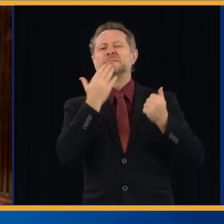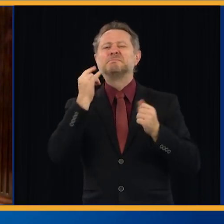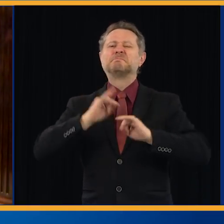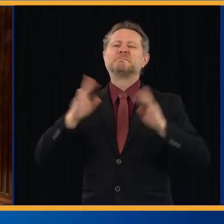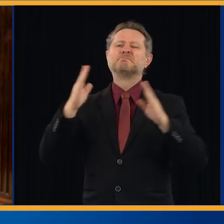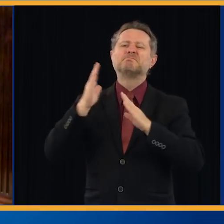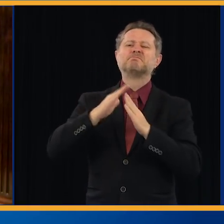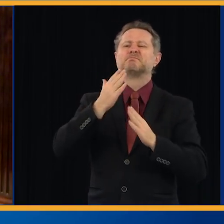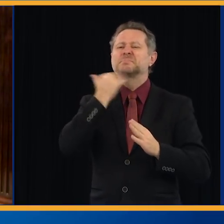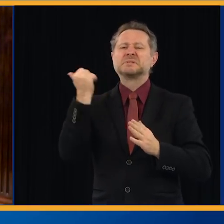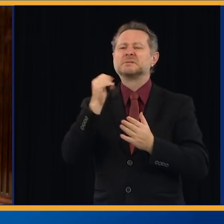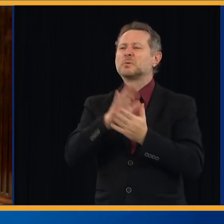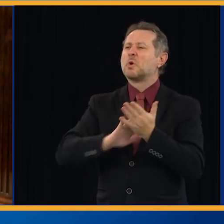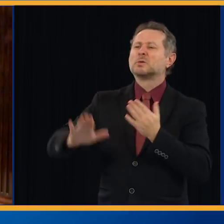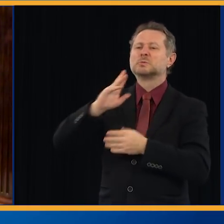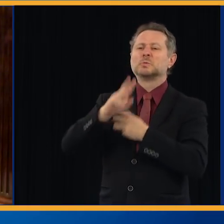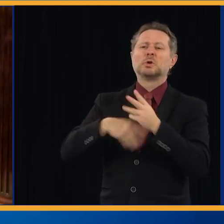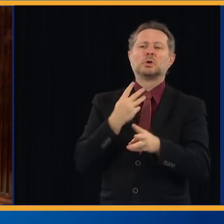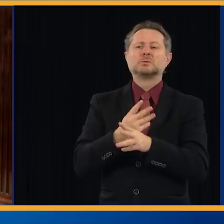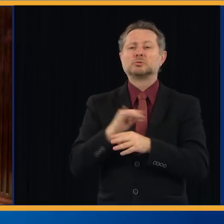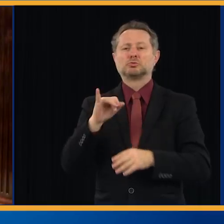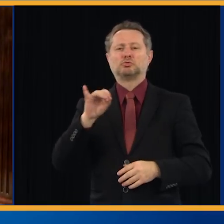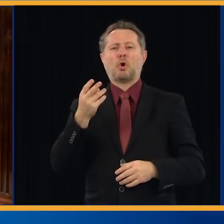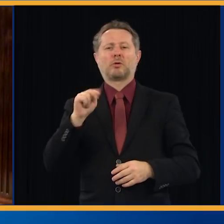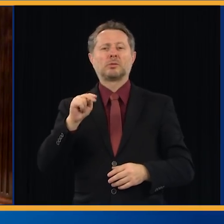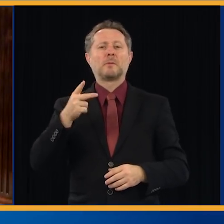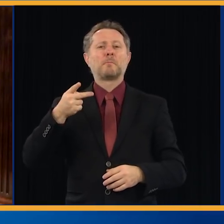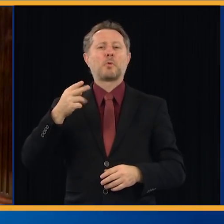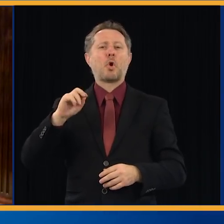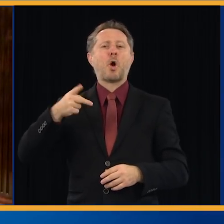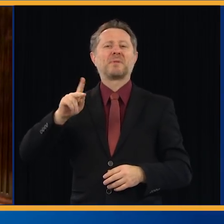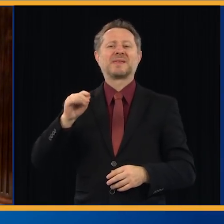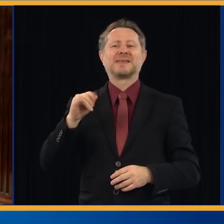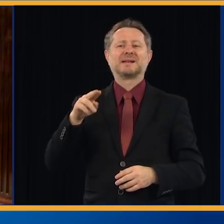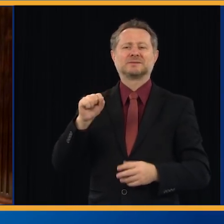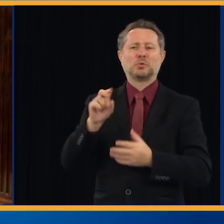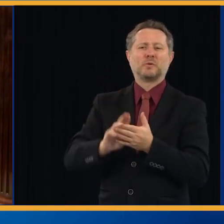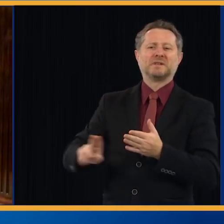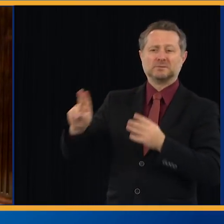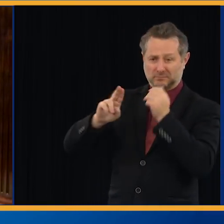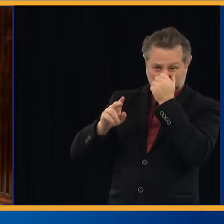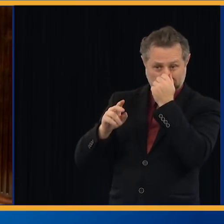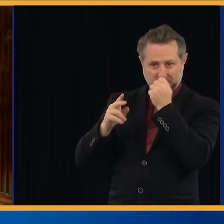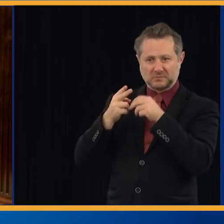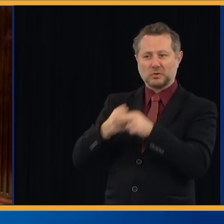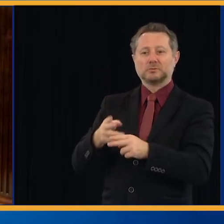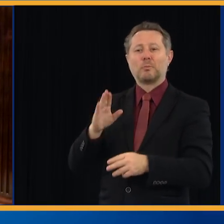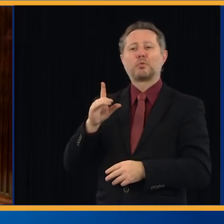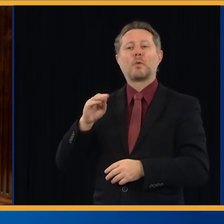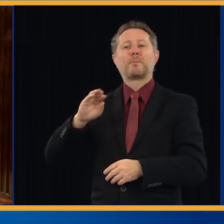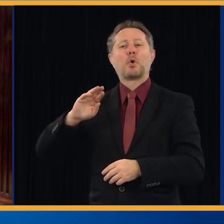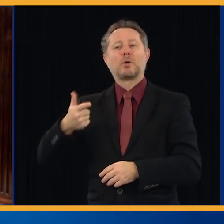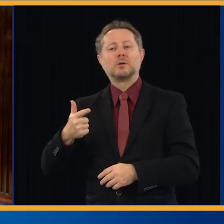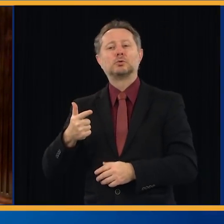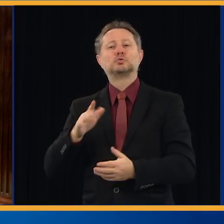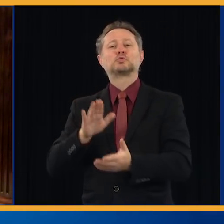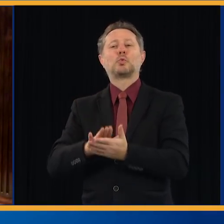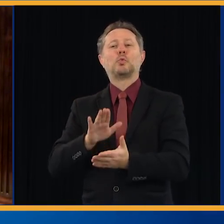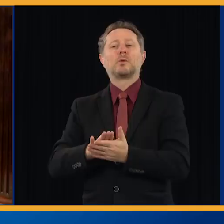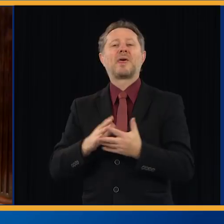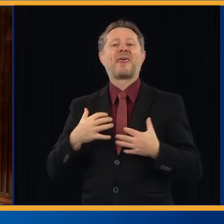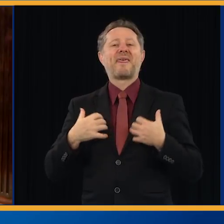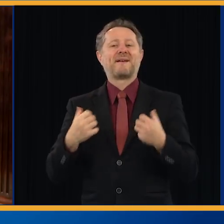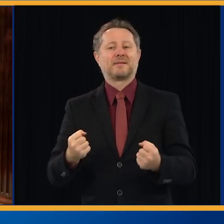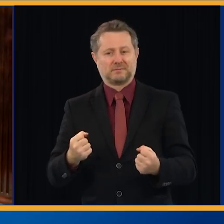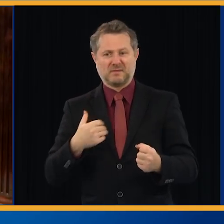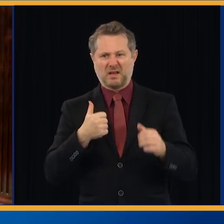No offense, but it's named the Bloomberg School of Public Health, which our foundation works very closely with on public health and